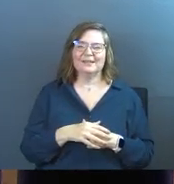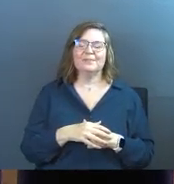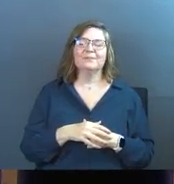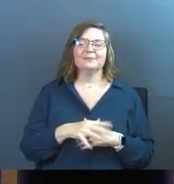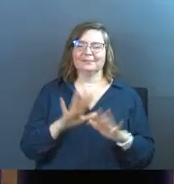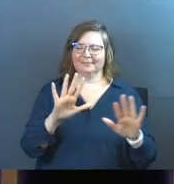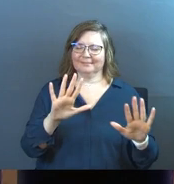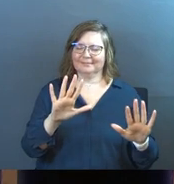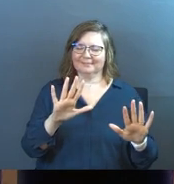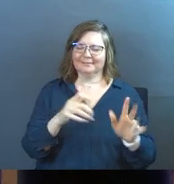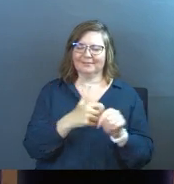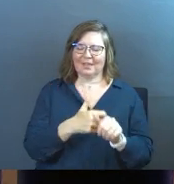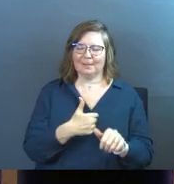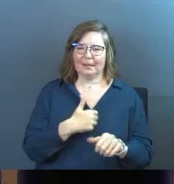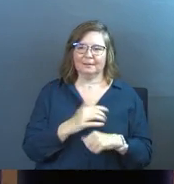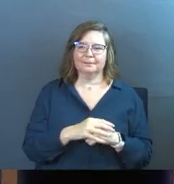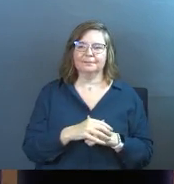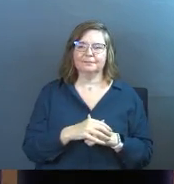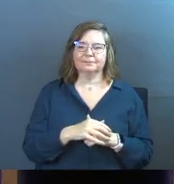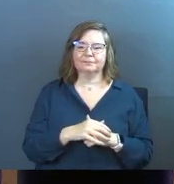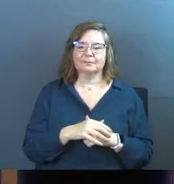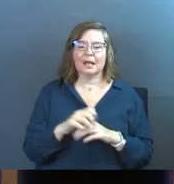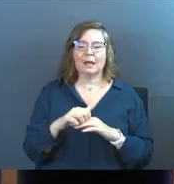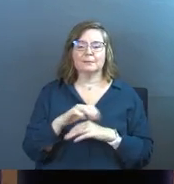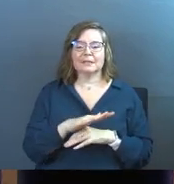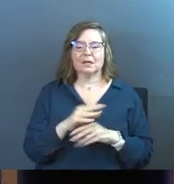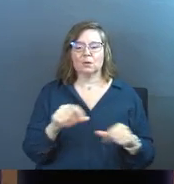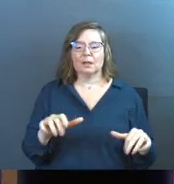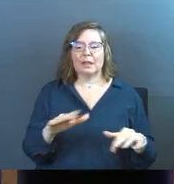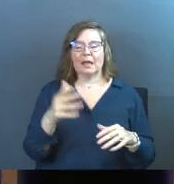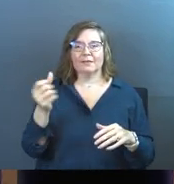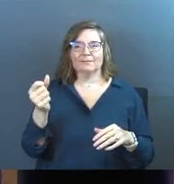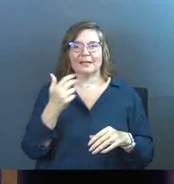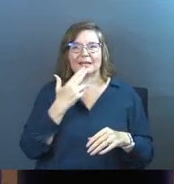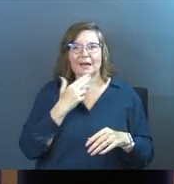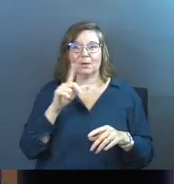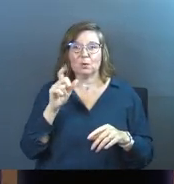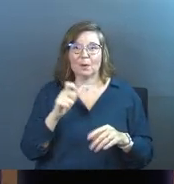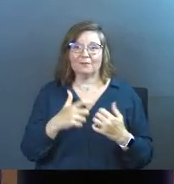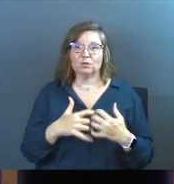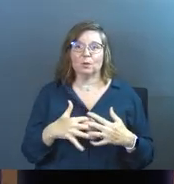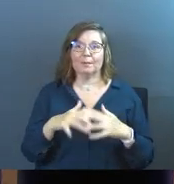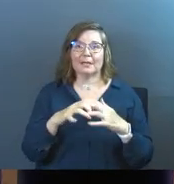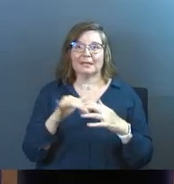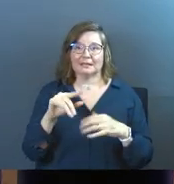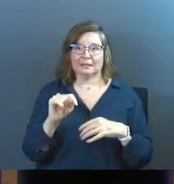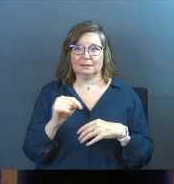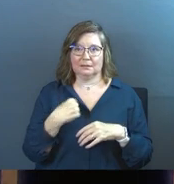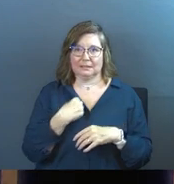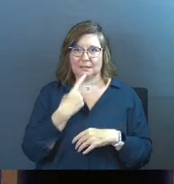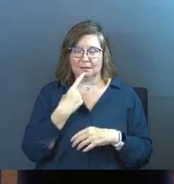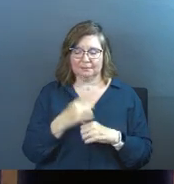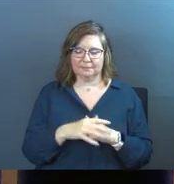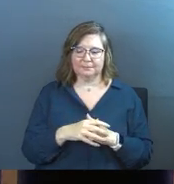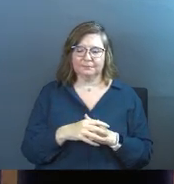All right, track with me. I'm sending you to a land of milk and honey, but you will have to build it is what he said.